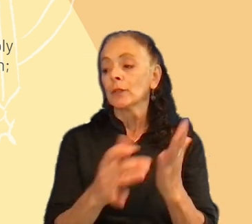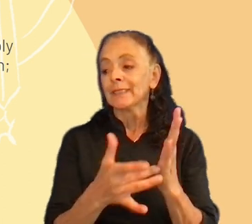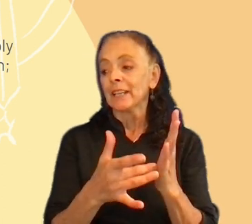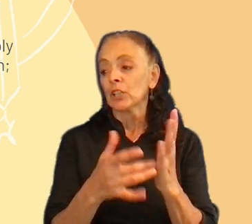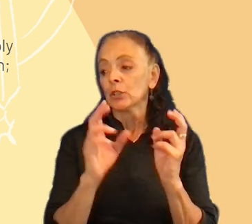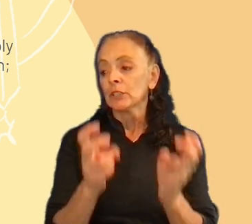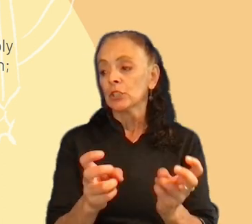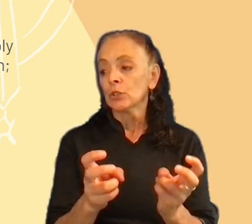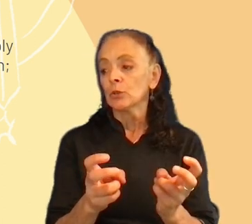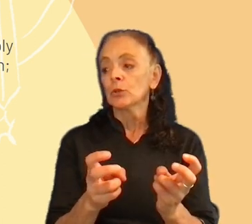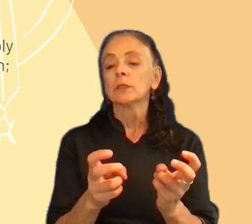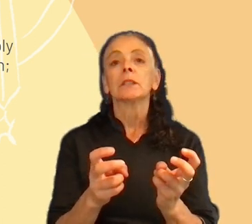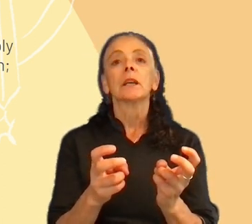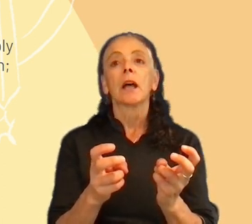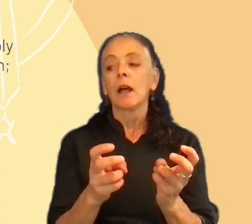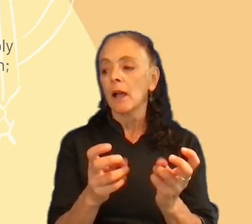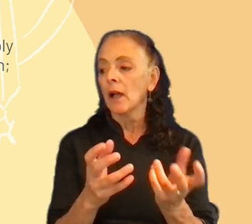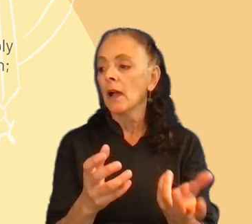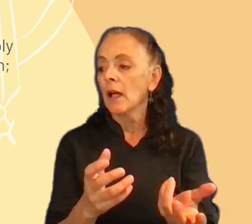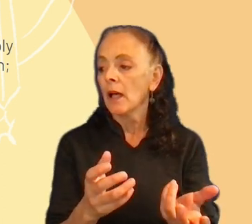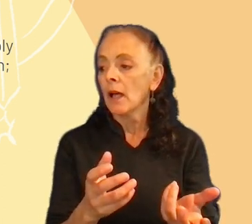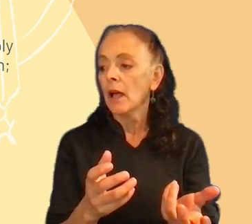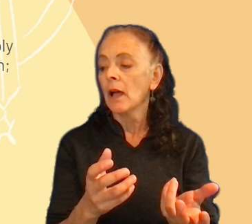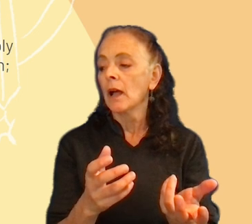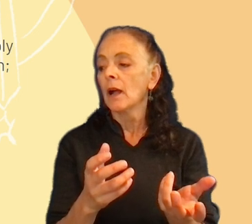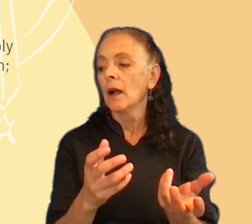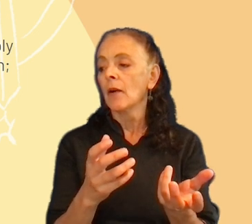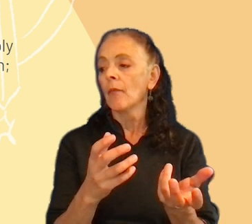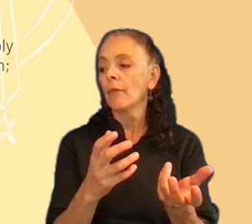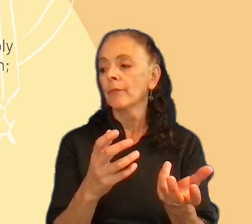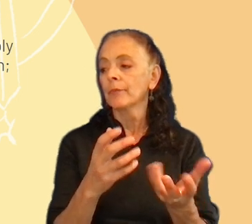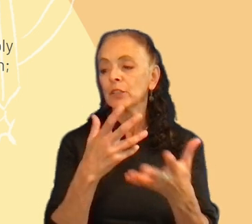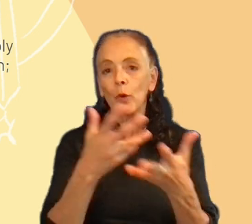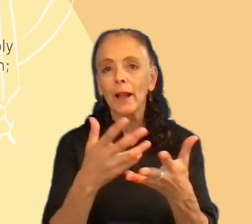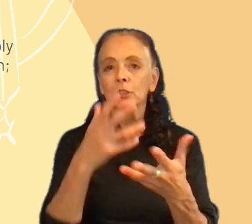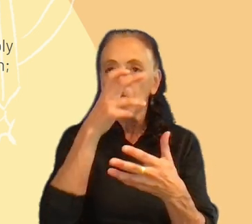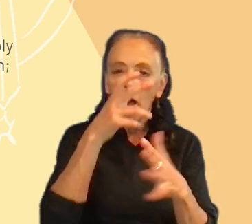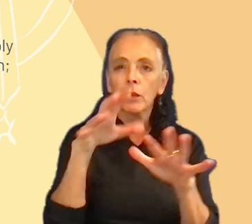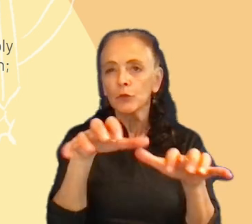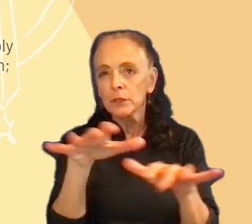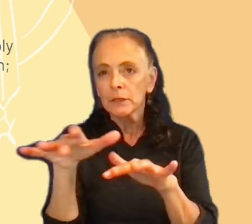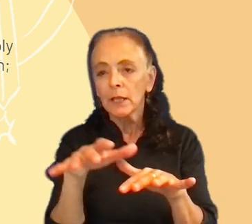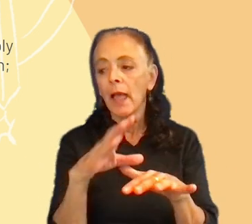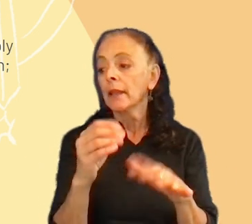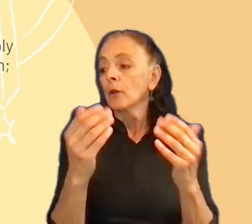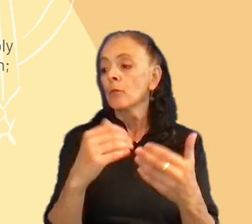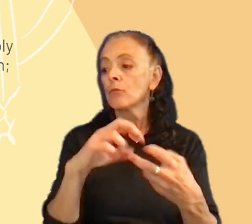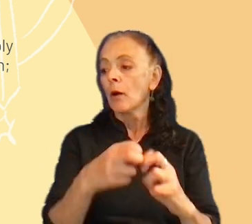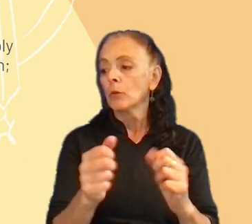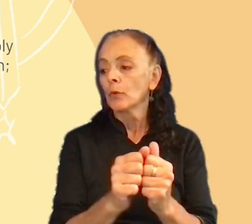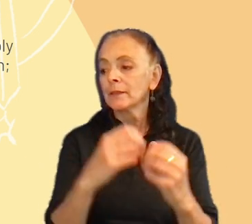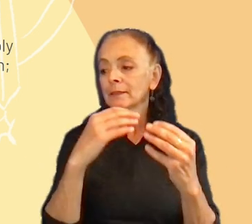regarding crashes and freezes and interaction bugs and problems with statistics. For instance, not registering some victories.